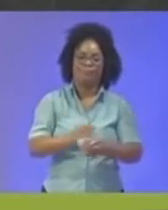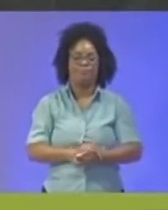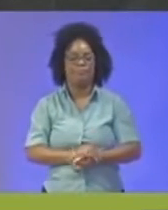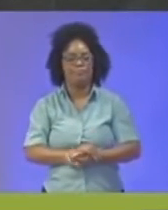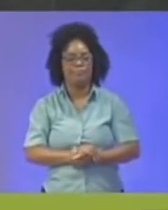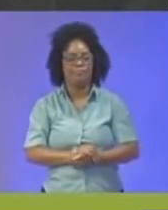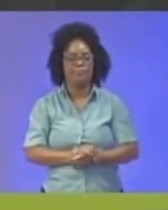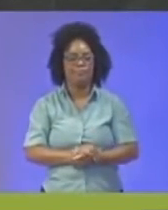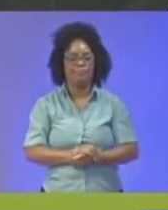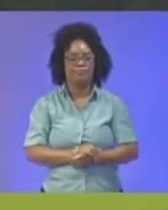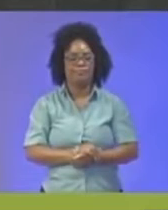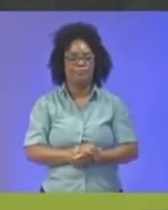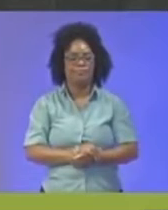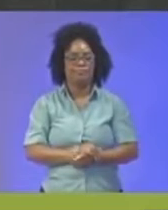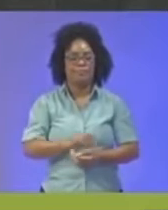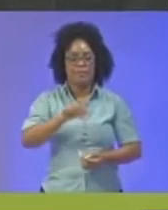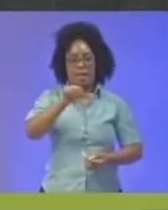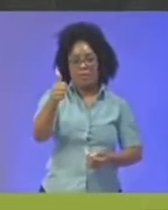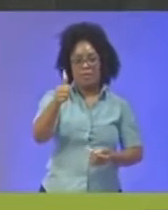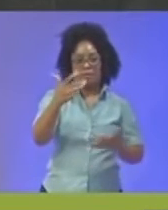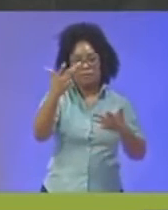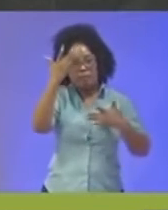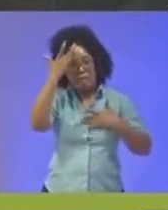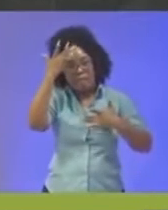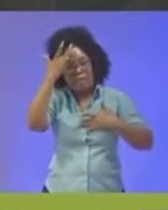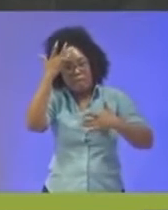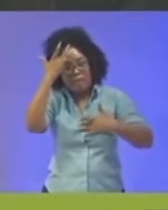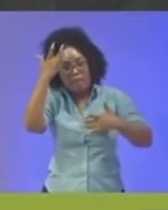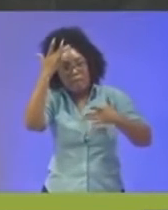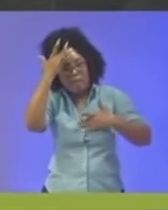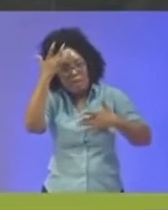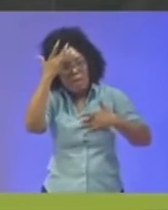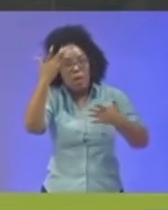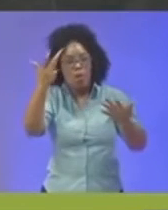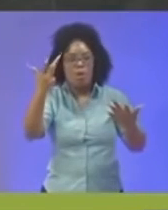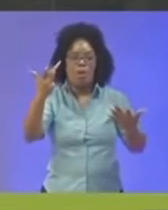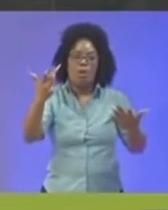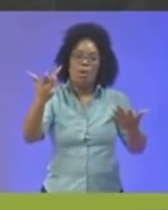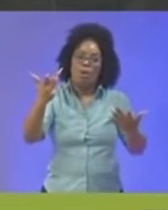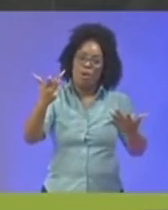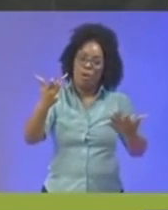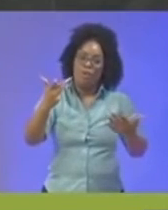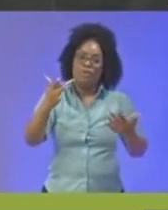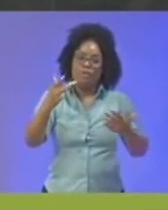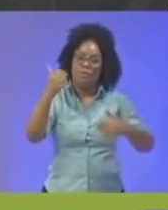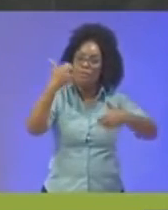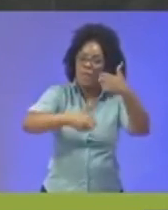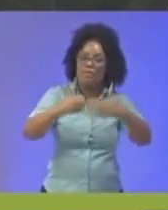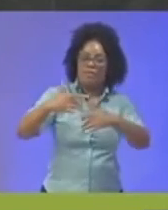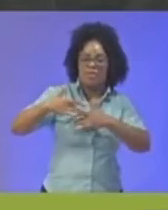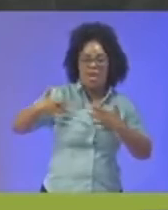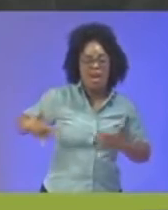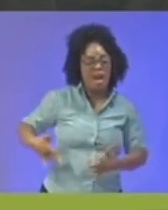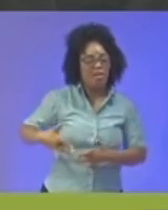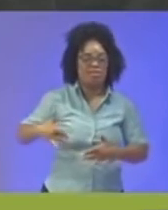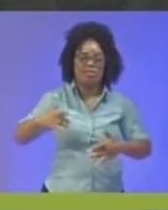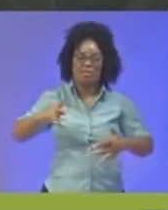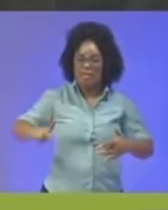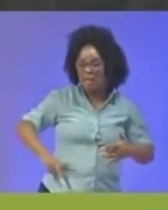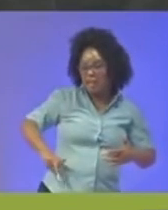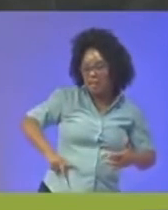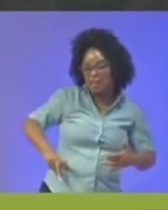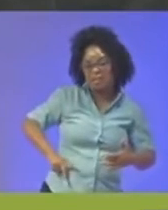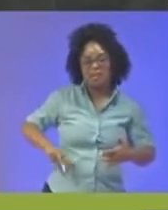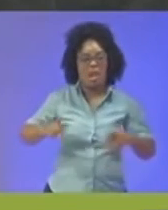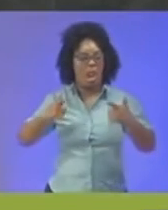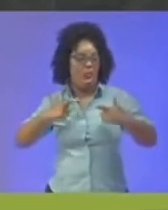have had severe disease however as you can see the effects would be multi-organ effects so heart, lung,